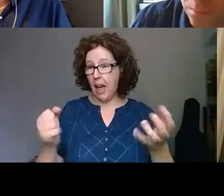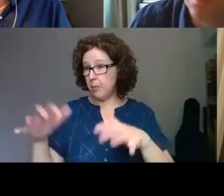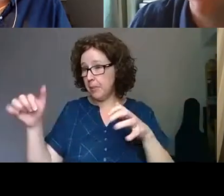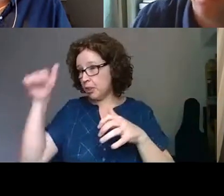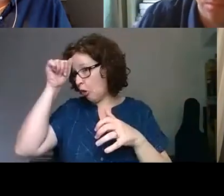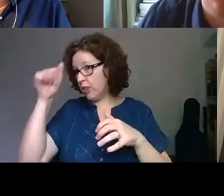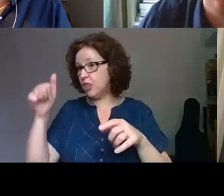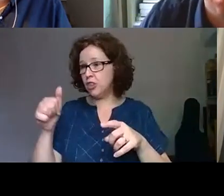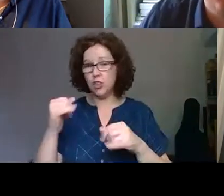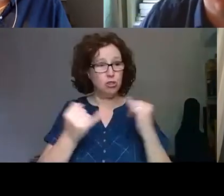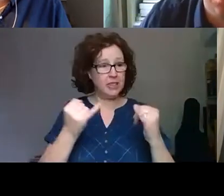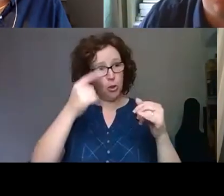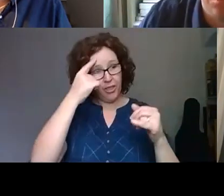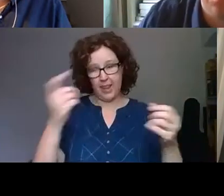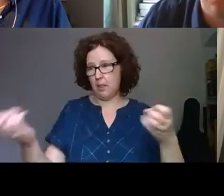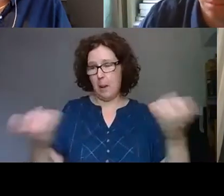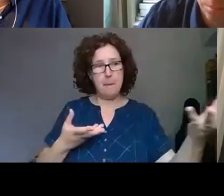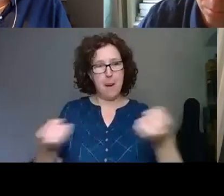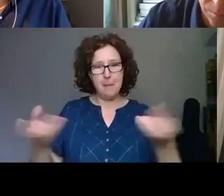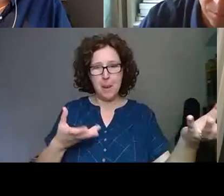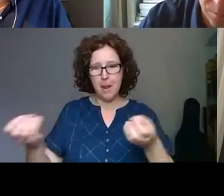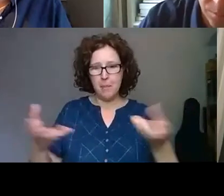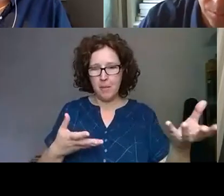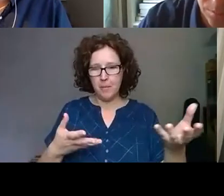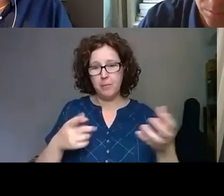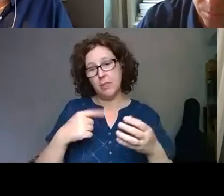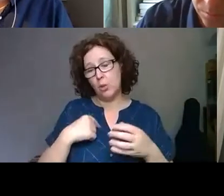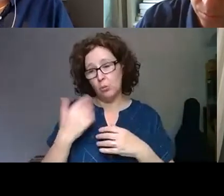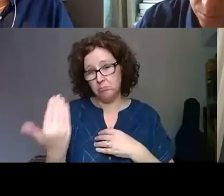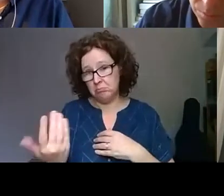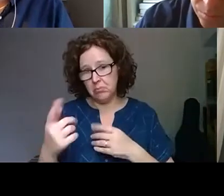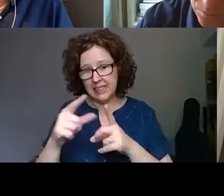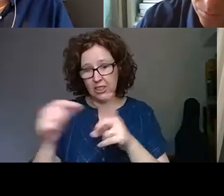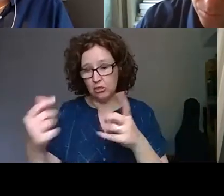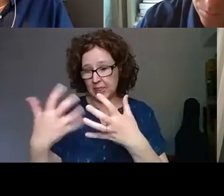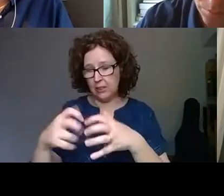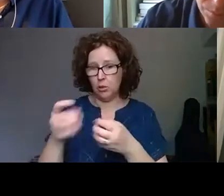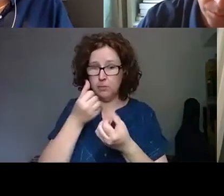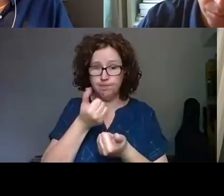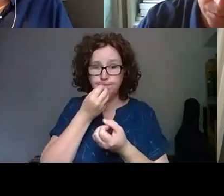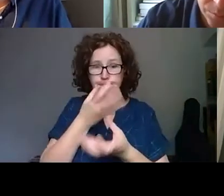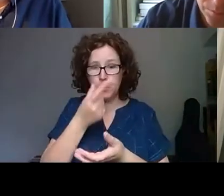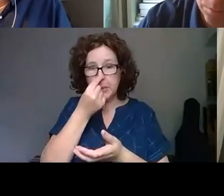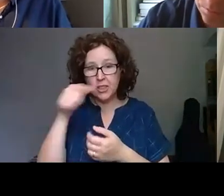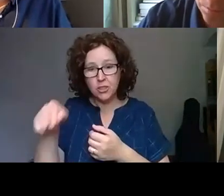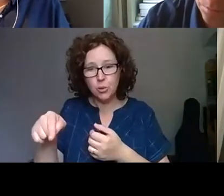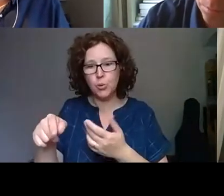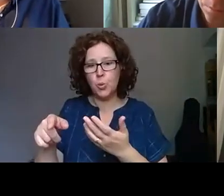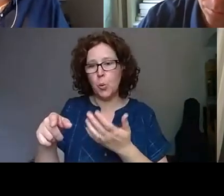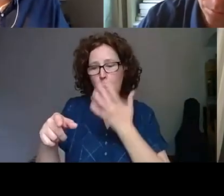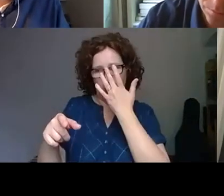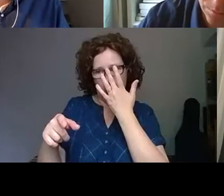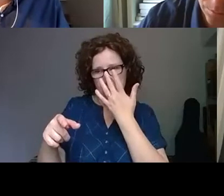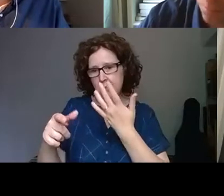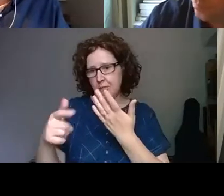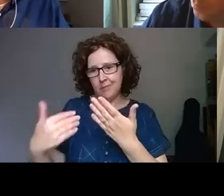critical thoughts. So on one hand, digital technology has the potential to reach out beyond traditional